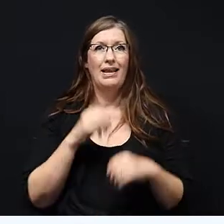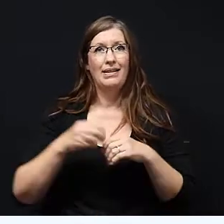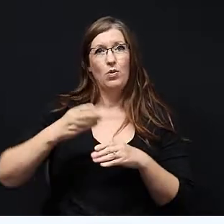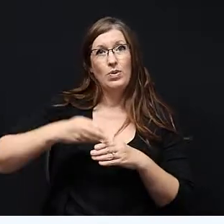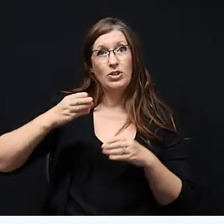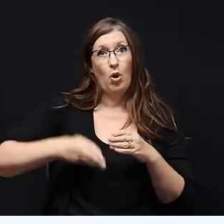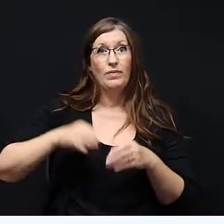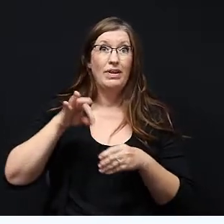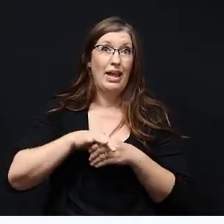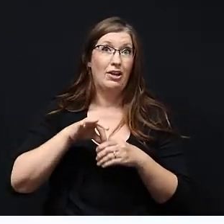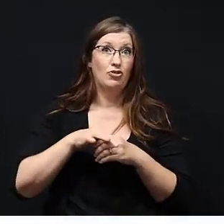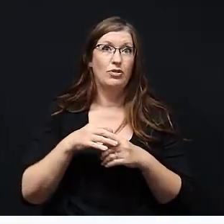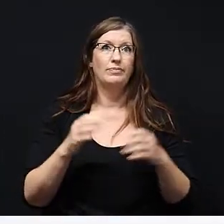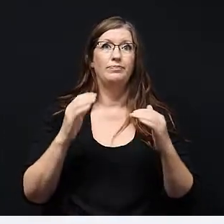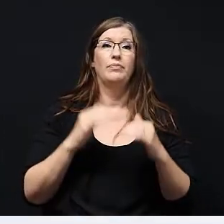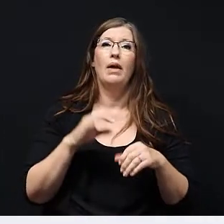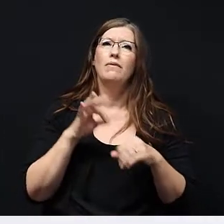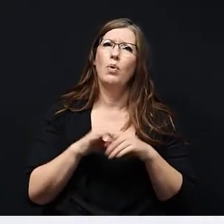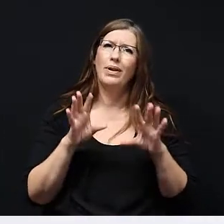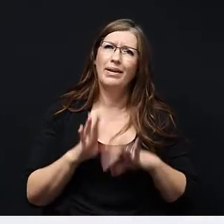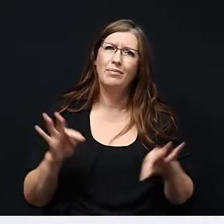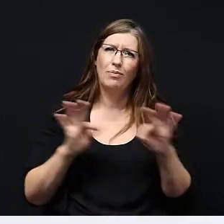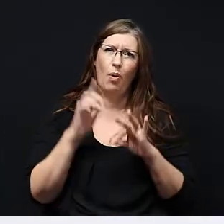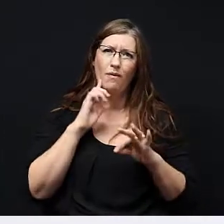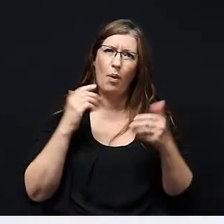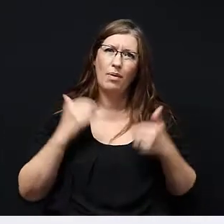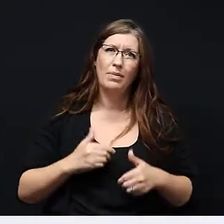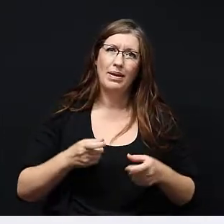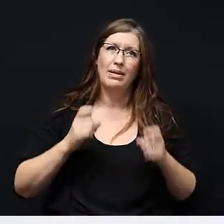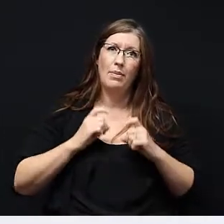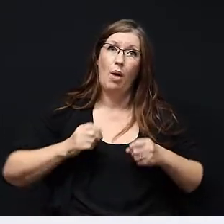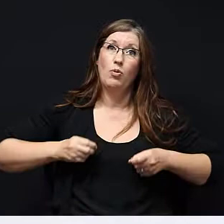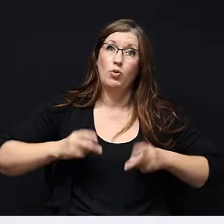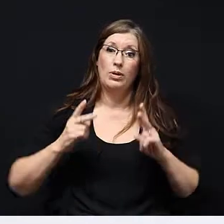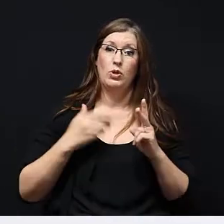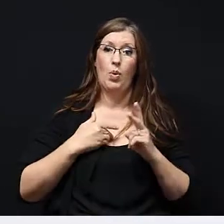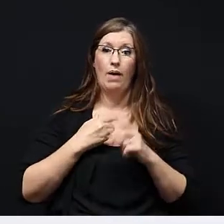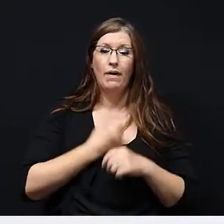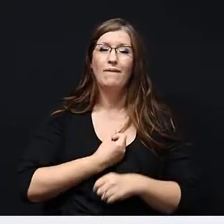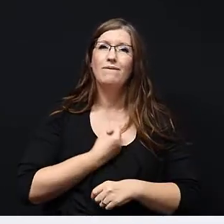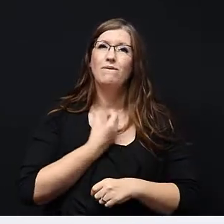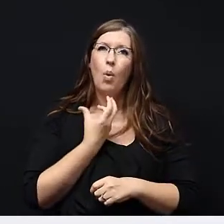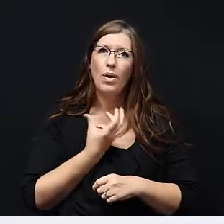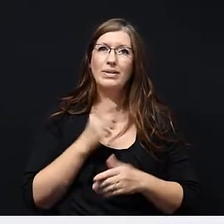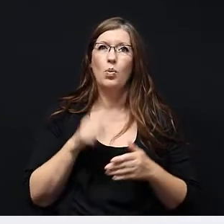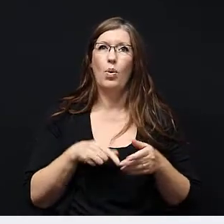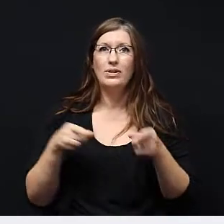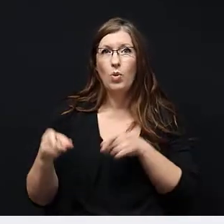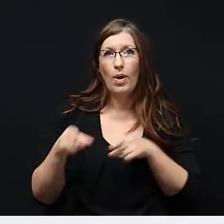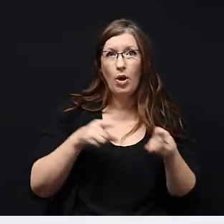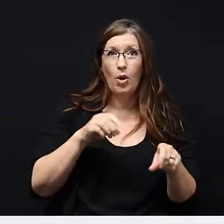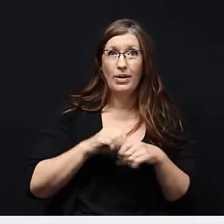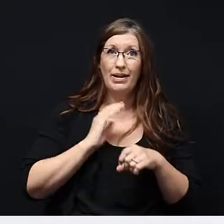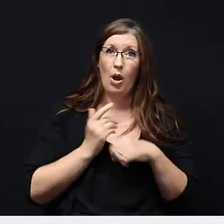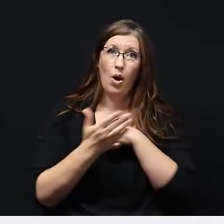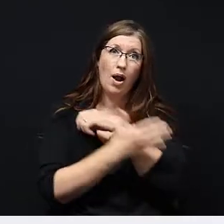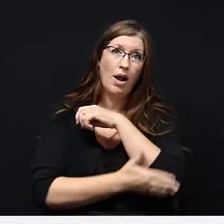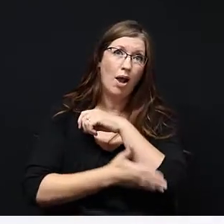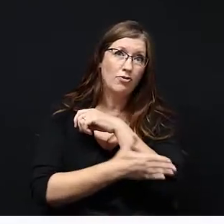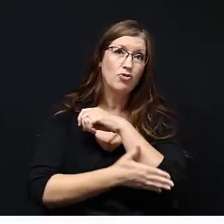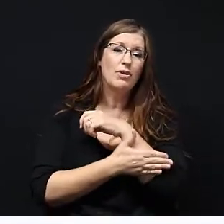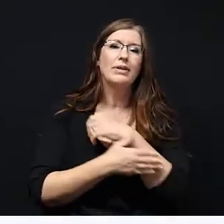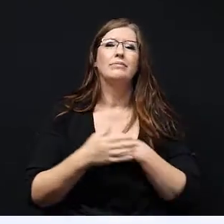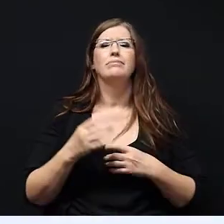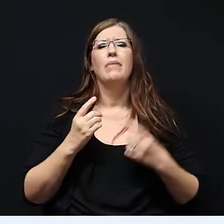in an outcome of an election. Voting is important to me because it gives me an opportunity to have a voice in what is happening within our